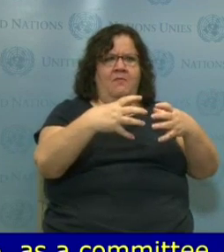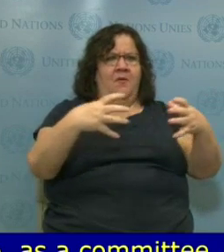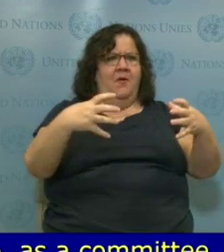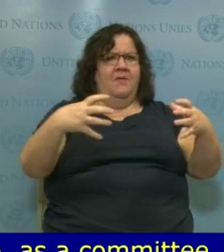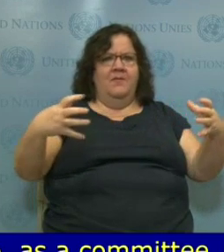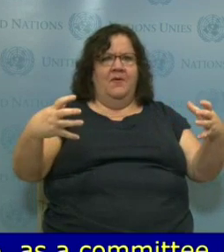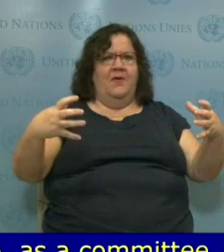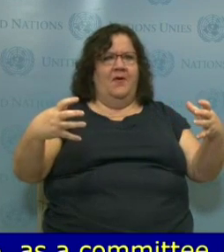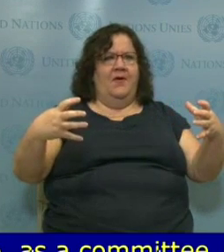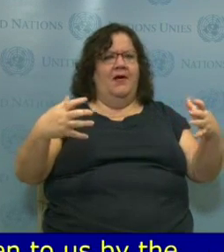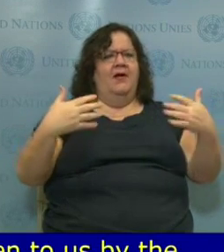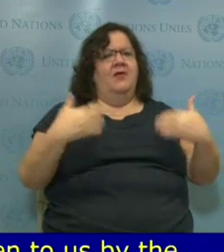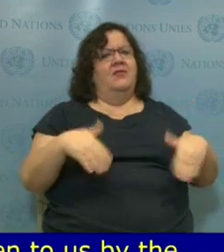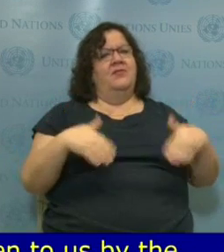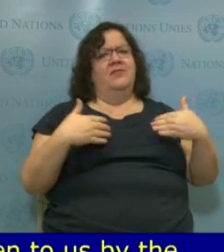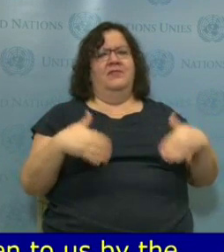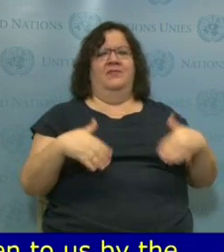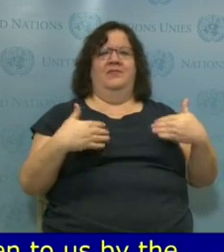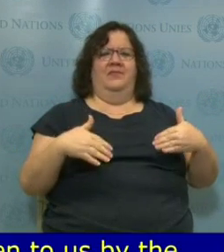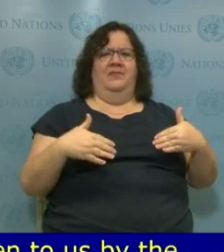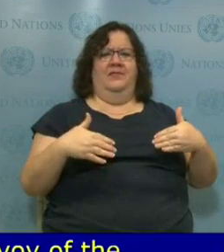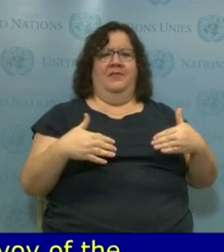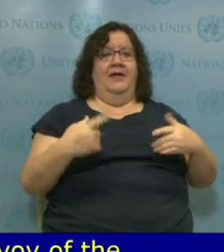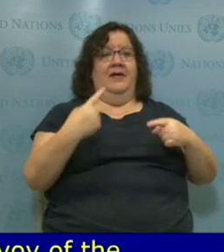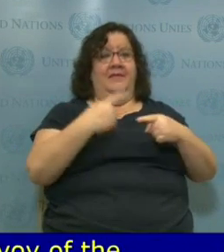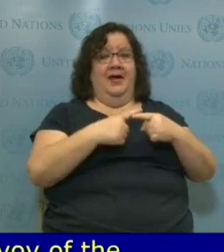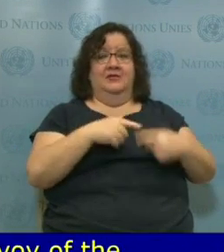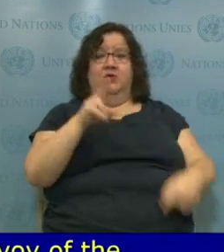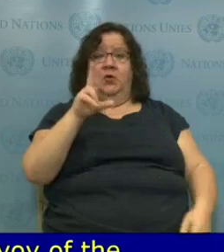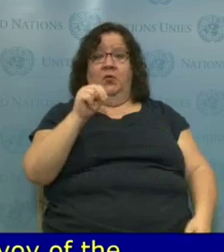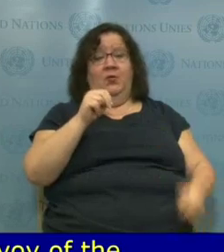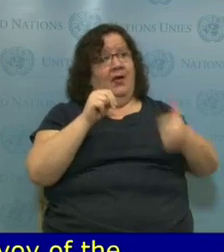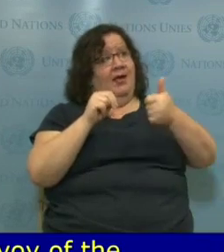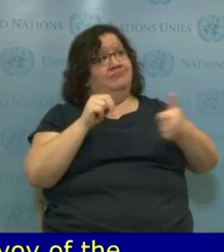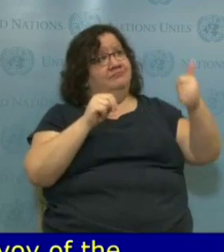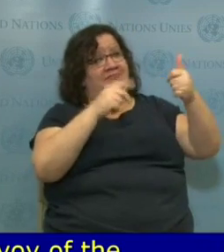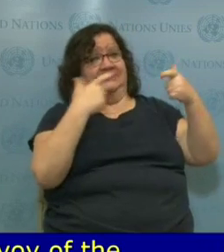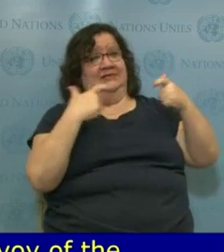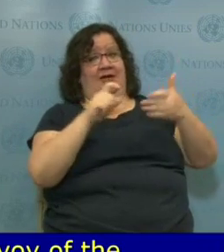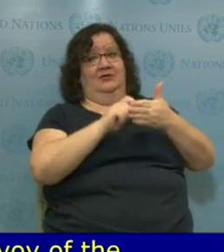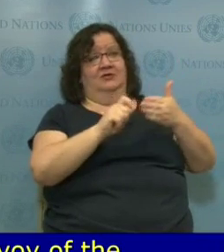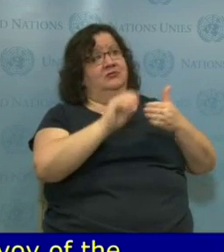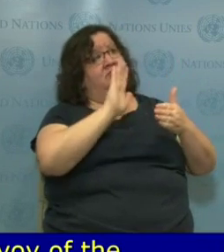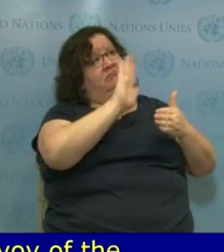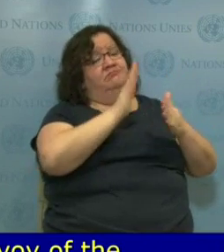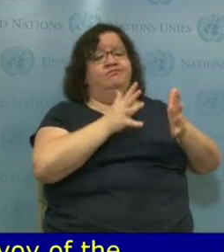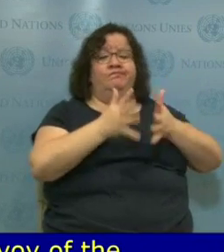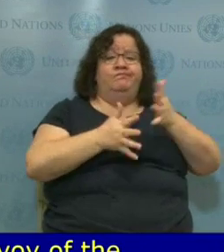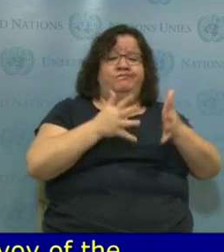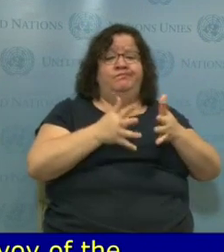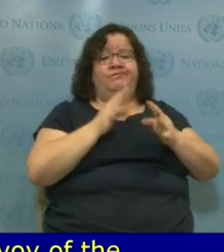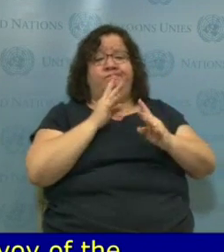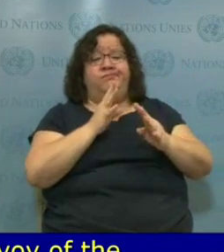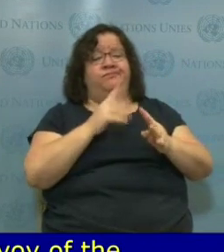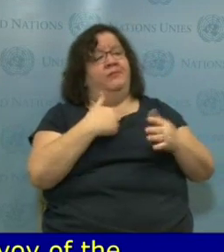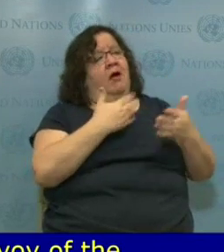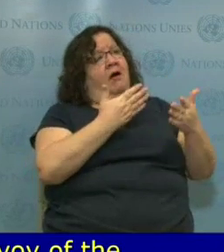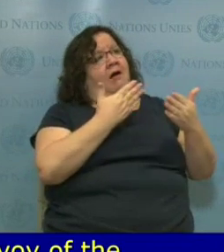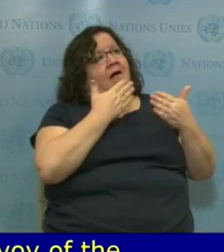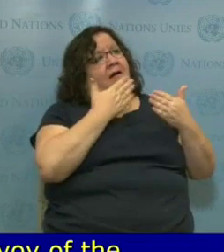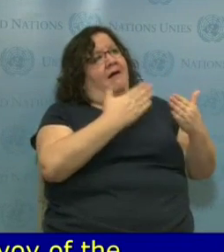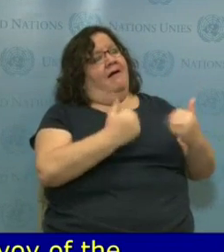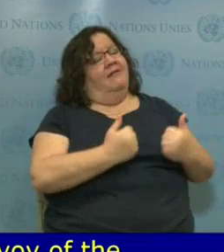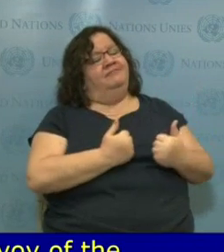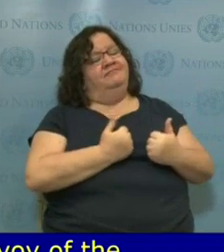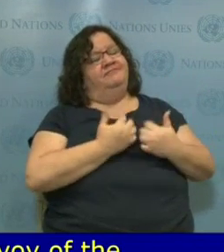to begin my message, recapping what was the eighth Conference of State